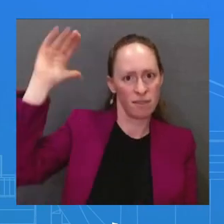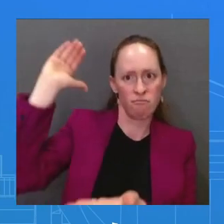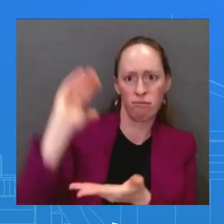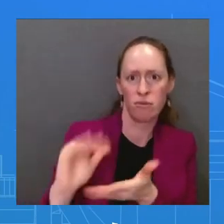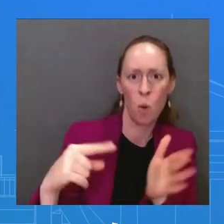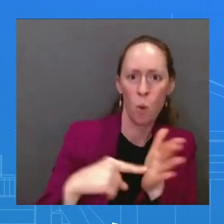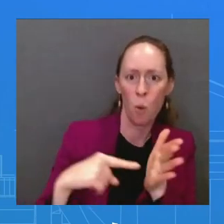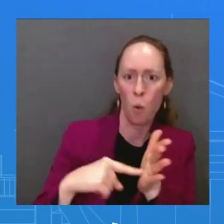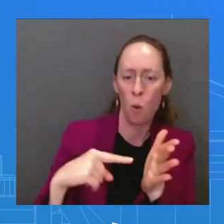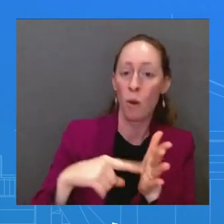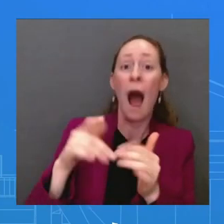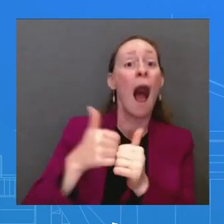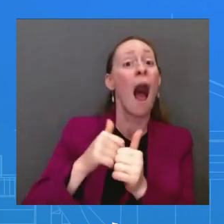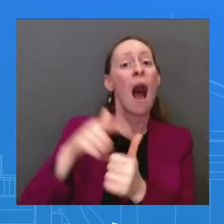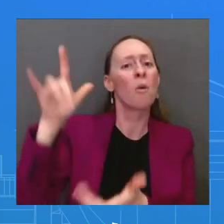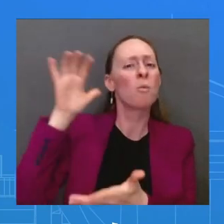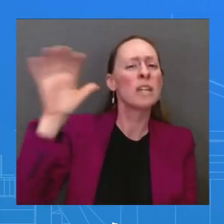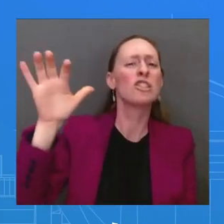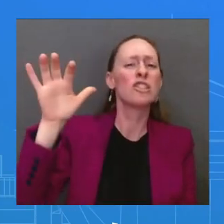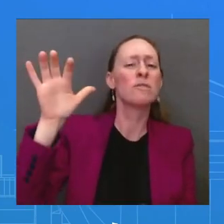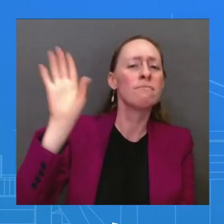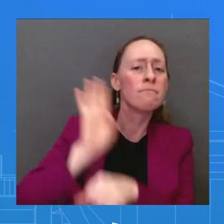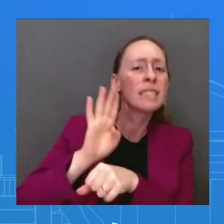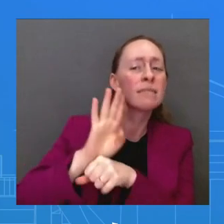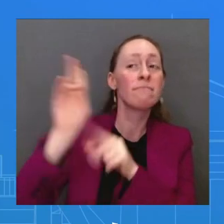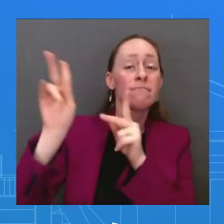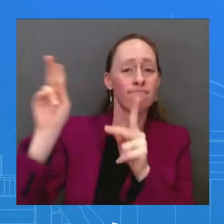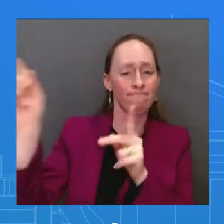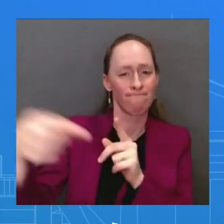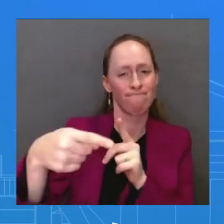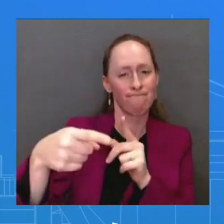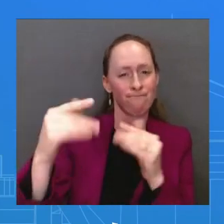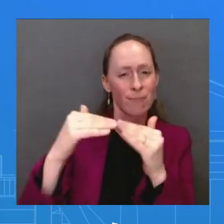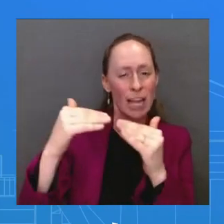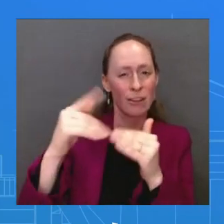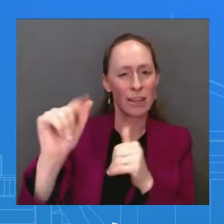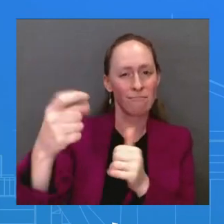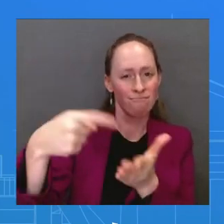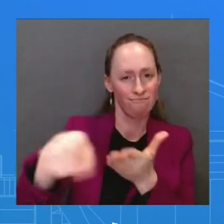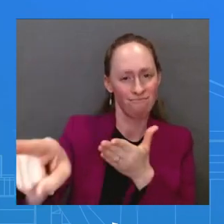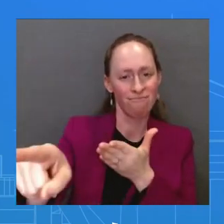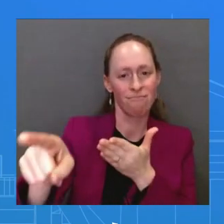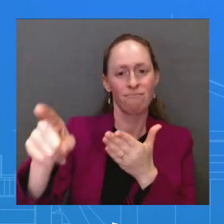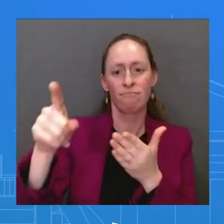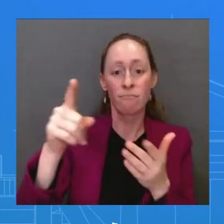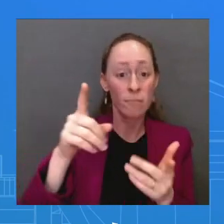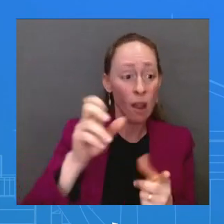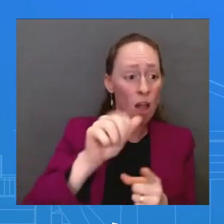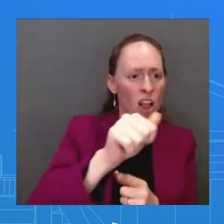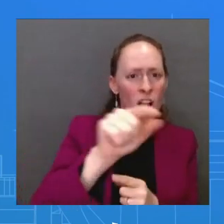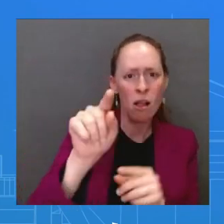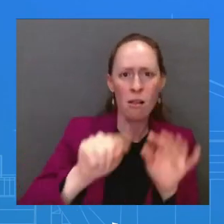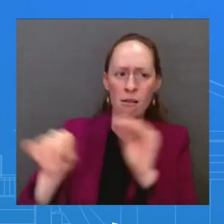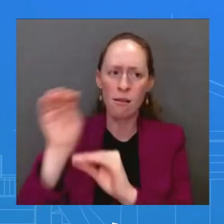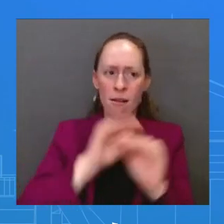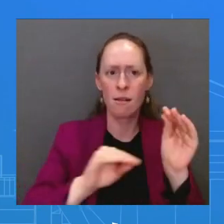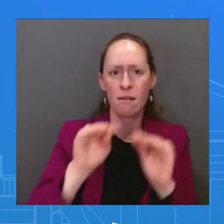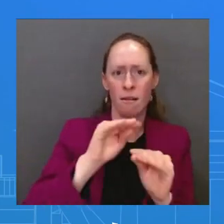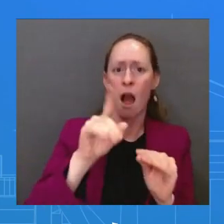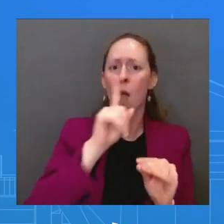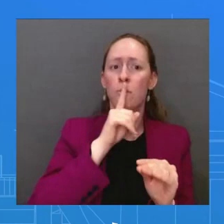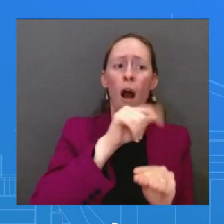we're trying to do. And by contrast, what you're seeing from our Republicans' colleagues on the other side is that –